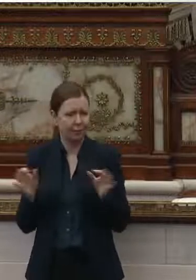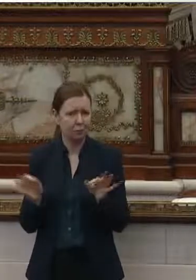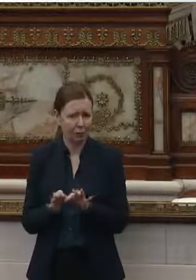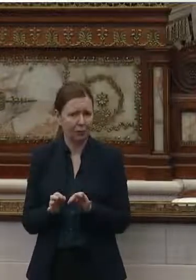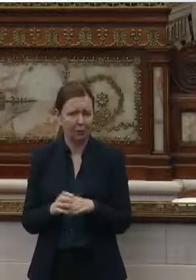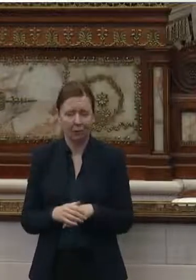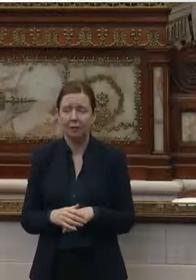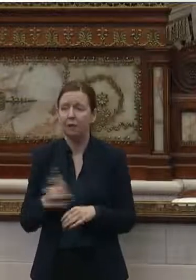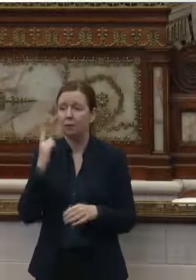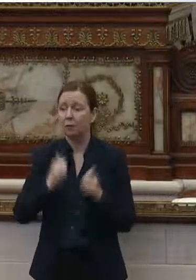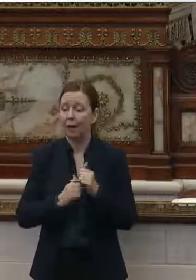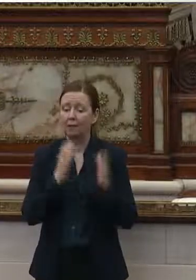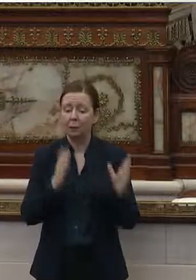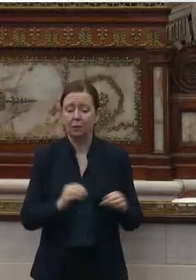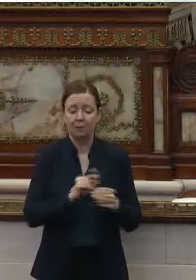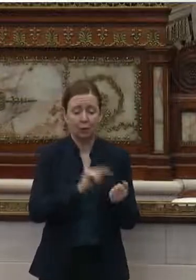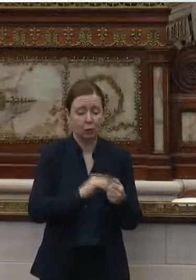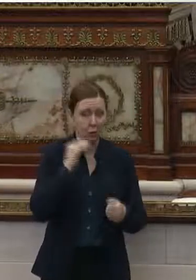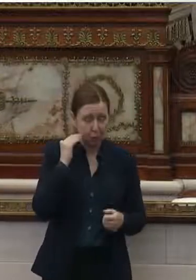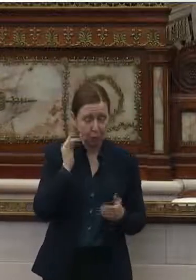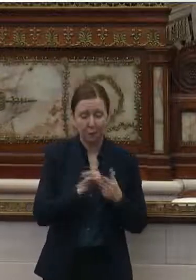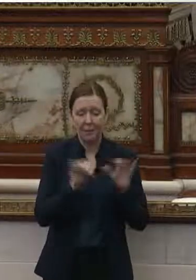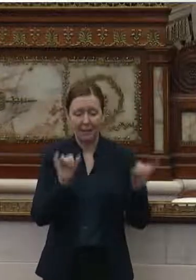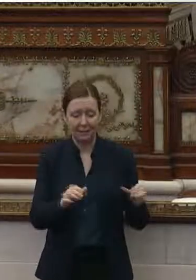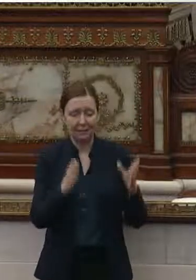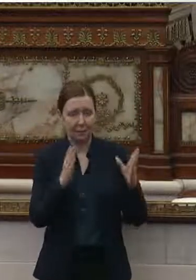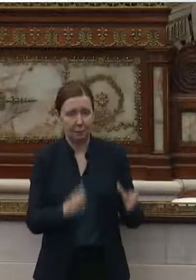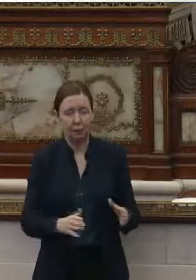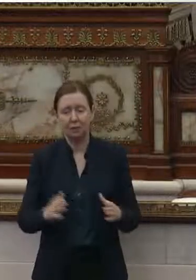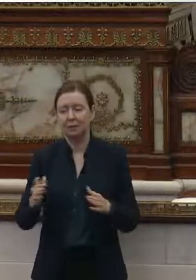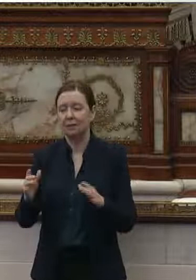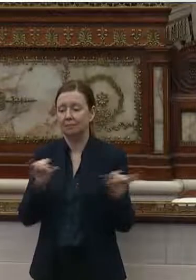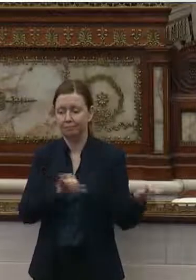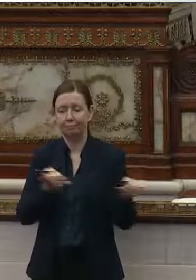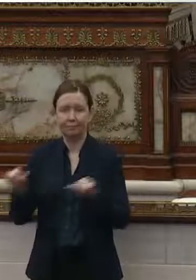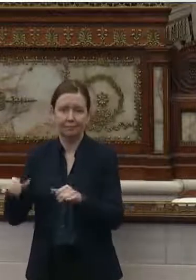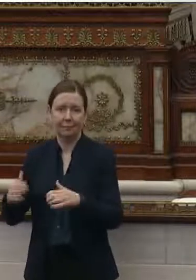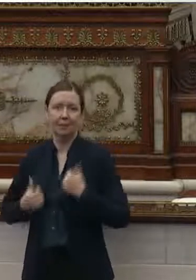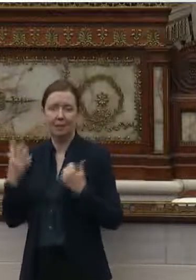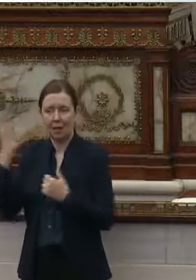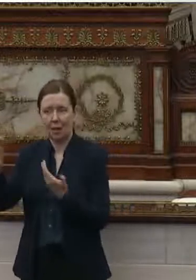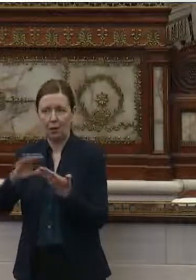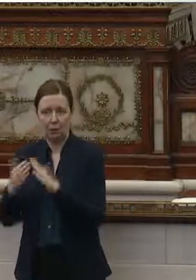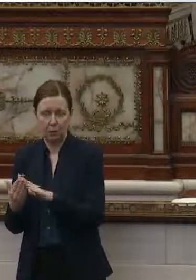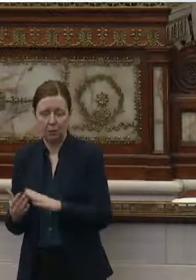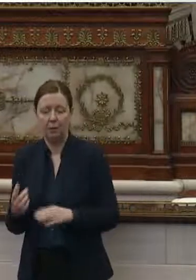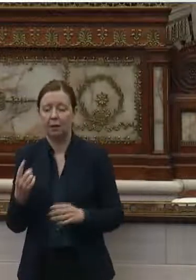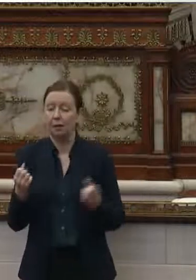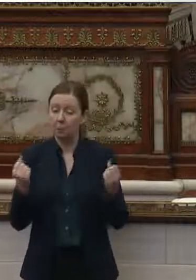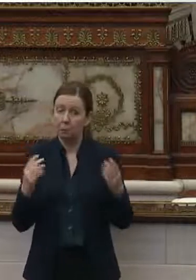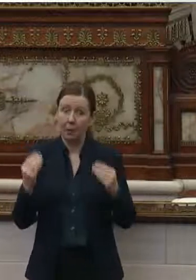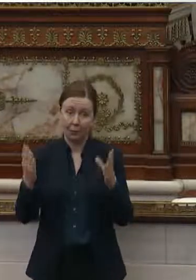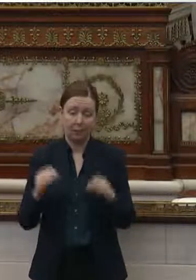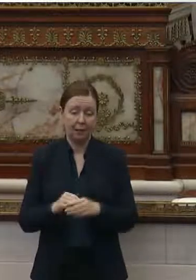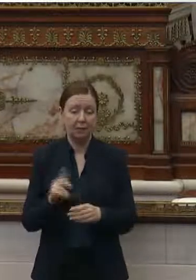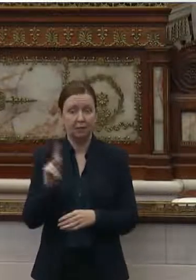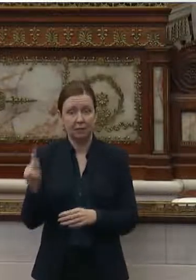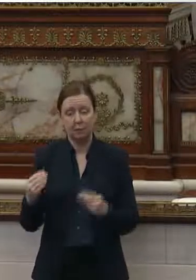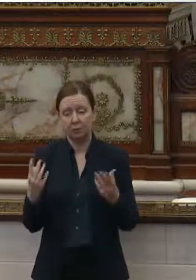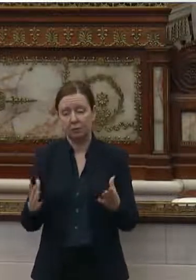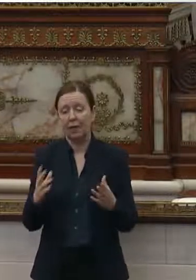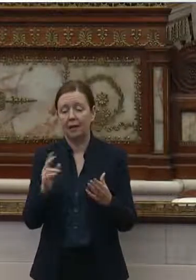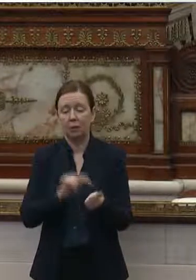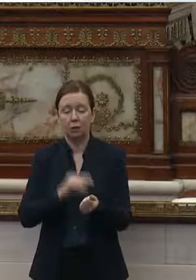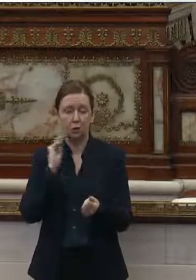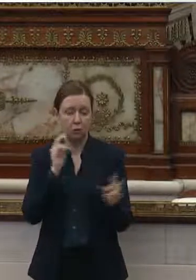For every person that's in a nursing home, that same person is living out in the community. As one of many providers in Philadelphia providing nursing home